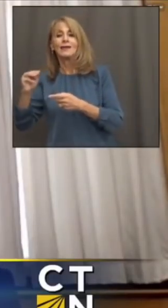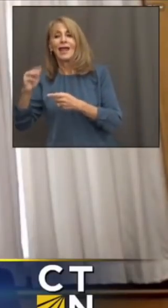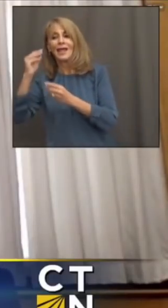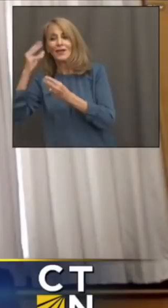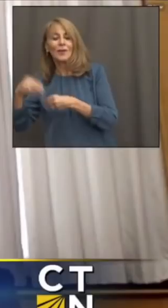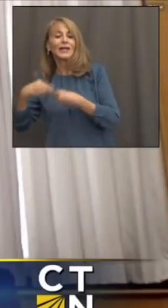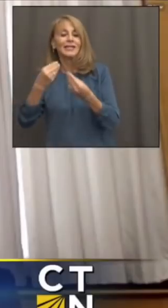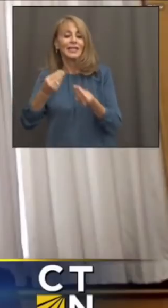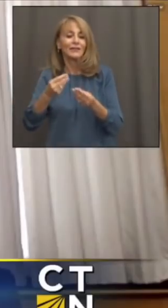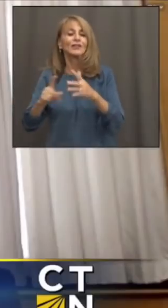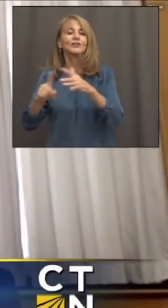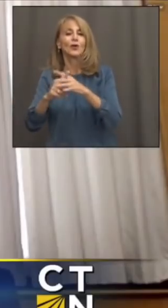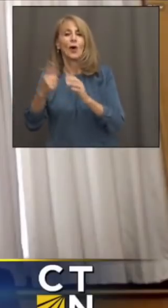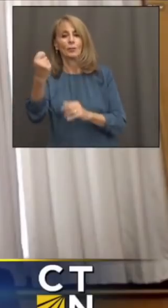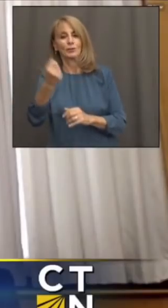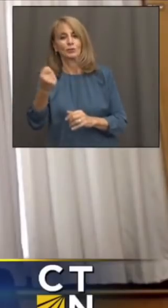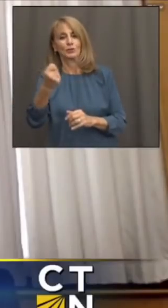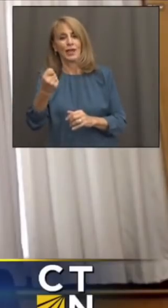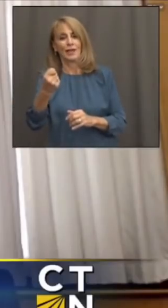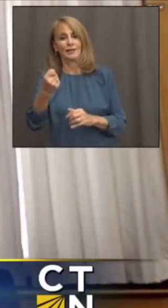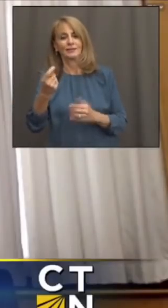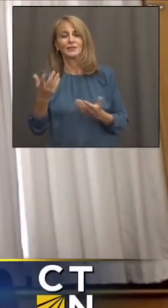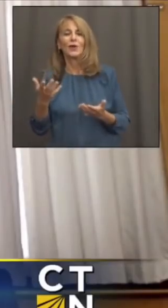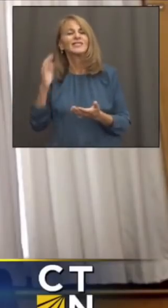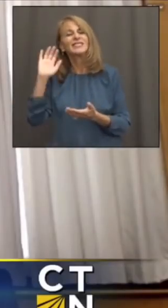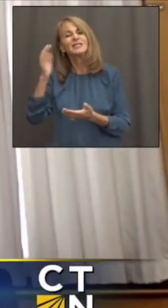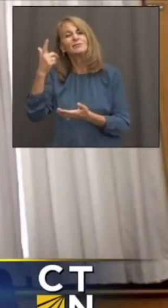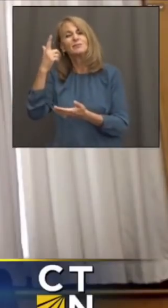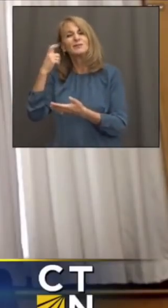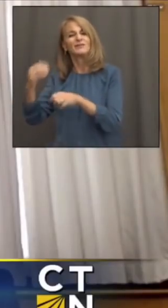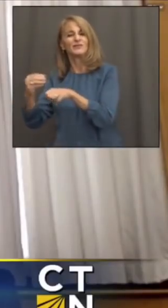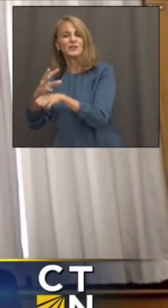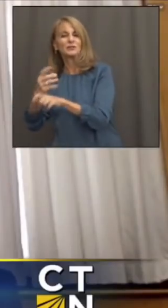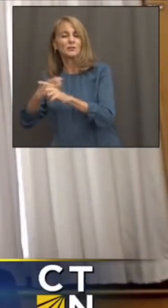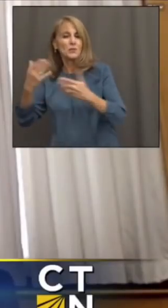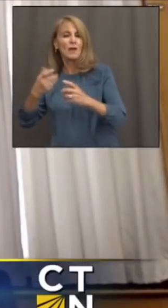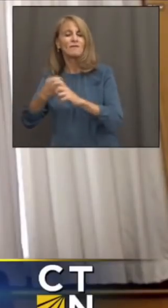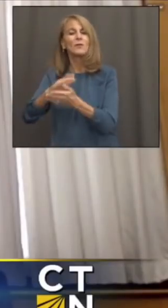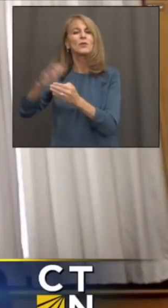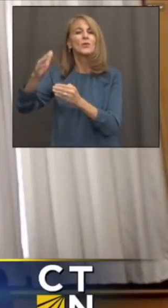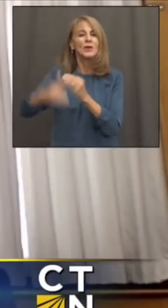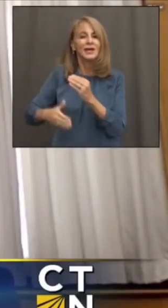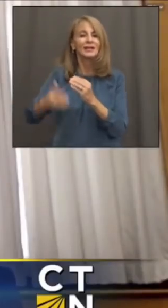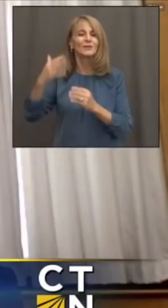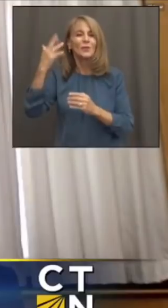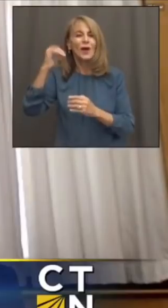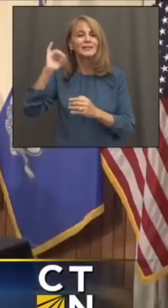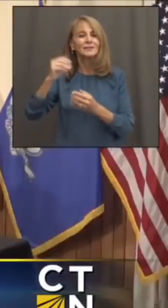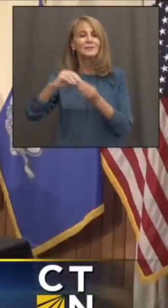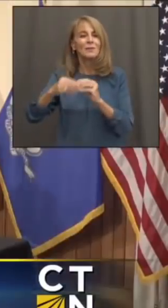are some – it's kind of like a follow-through on the weekend is what you end up seeing on Tuesday often.